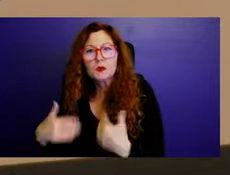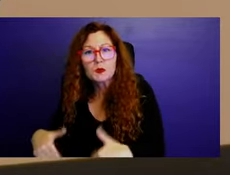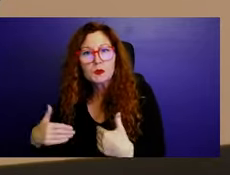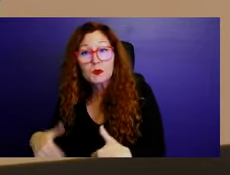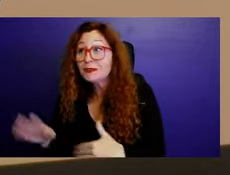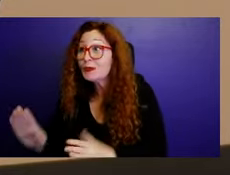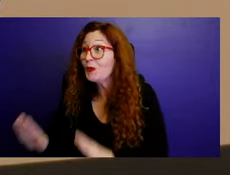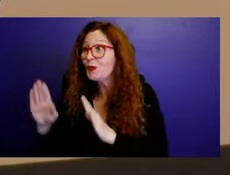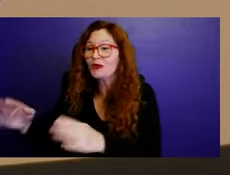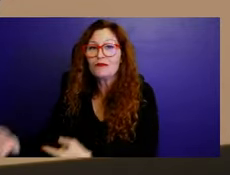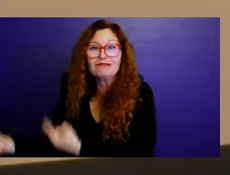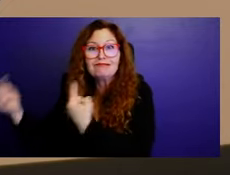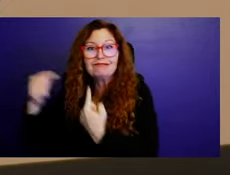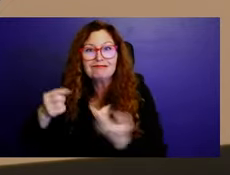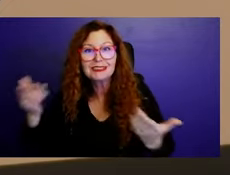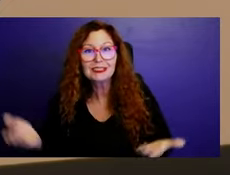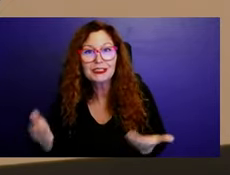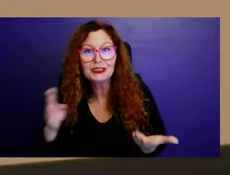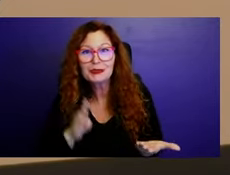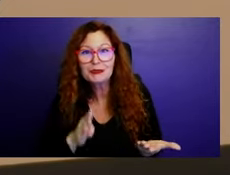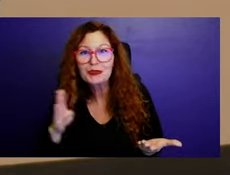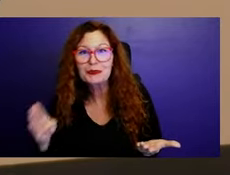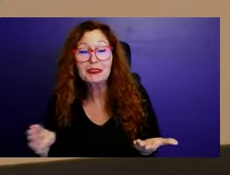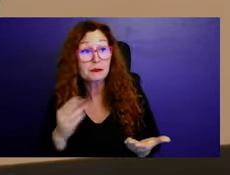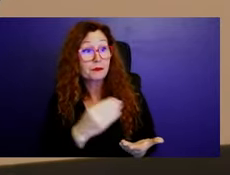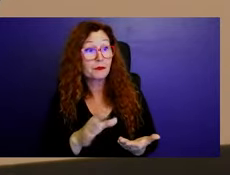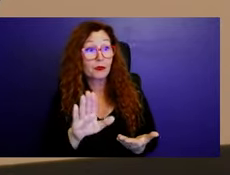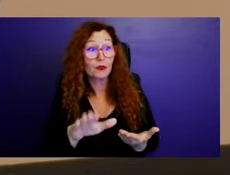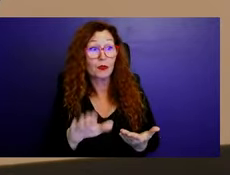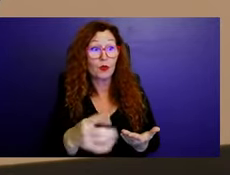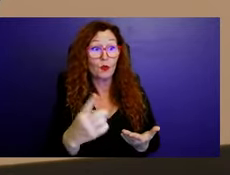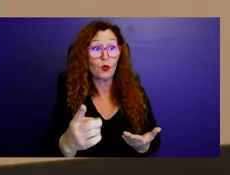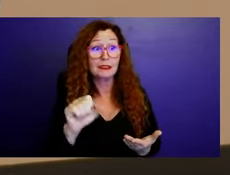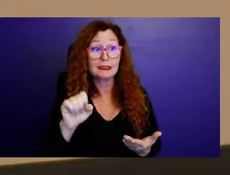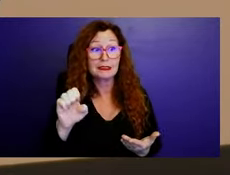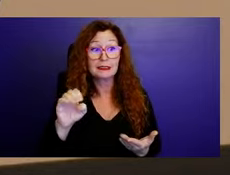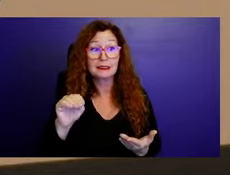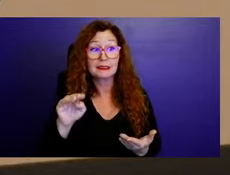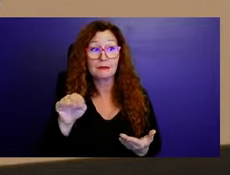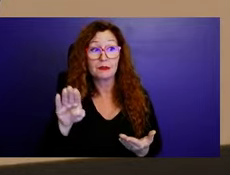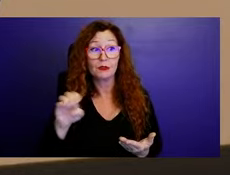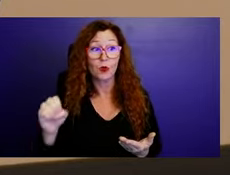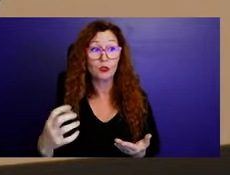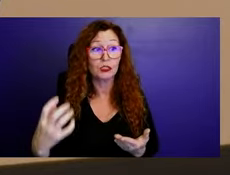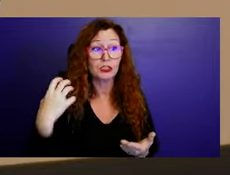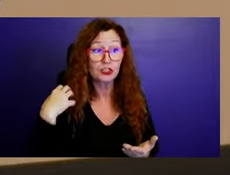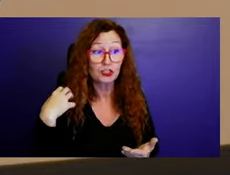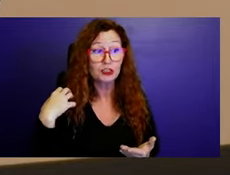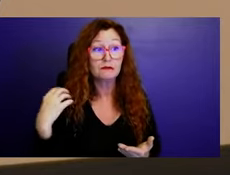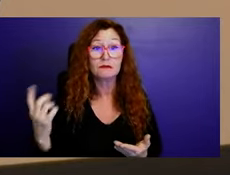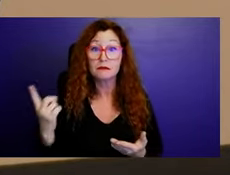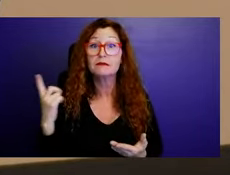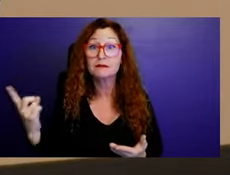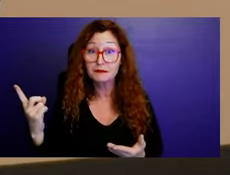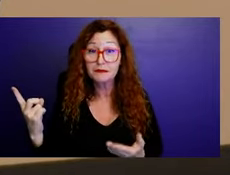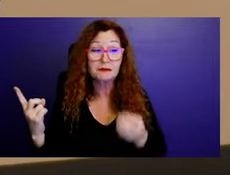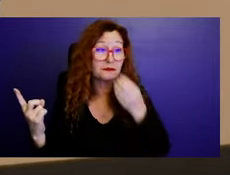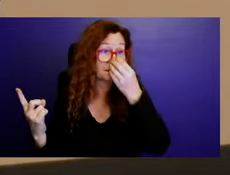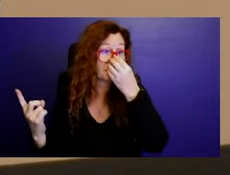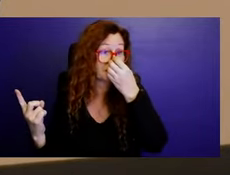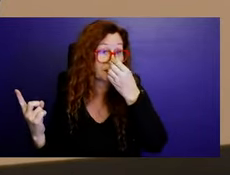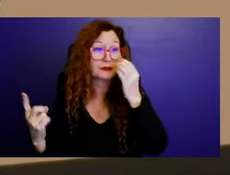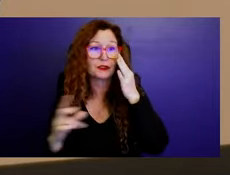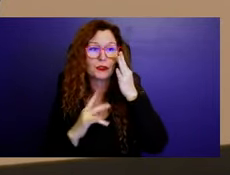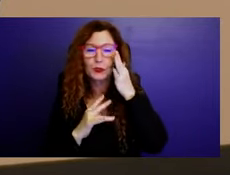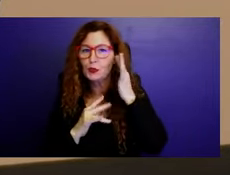And I just found out that one of the chiefs of the Semino's is from this. So this is very positive and let's encourage it.